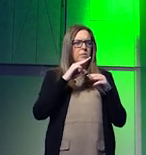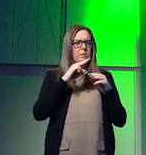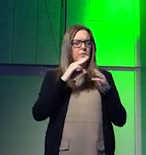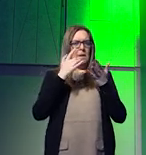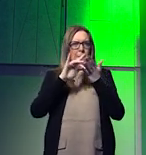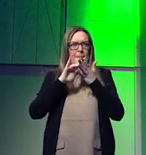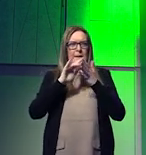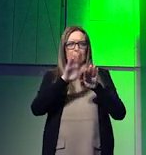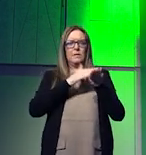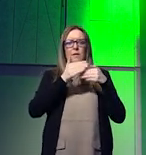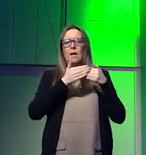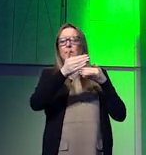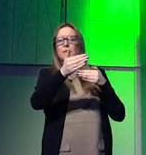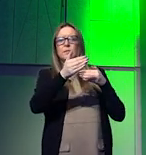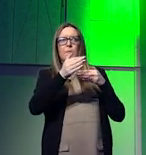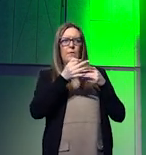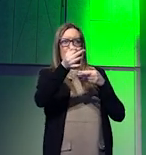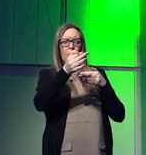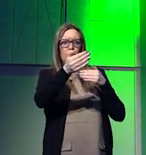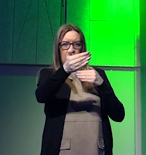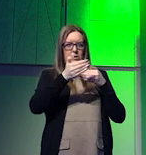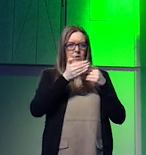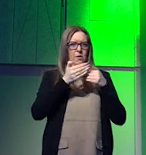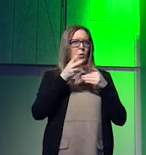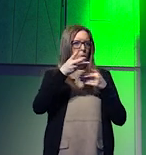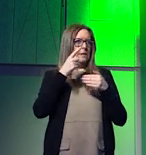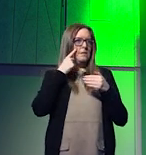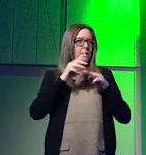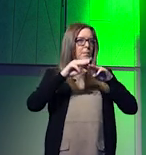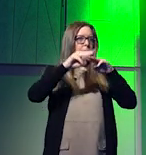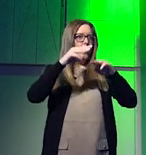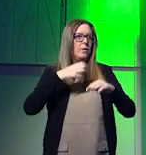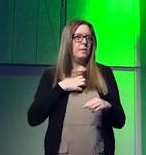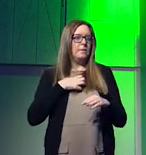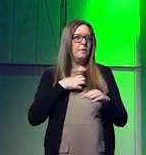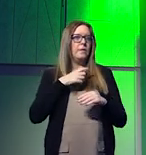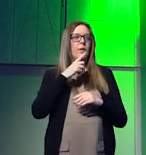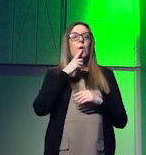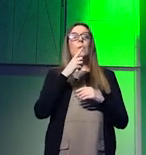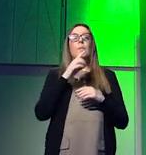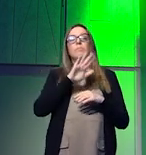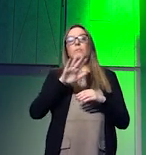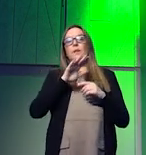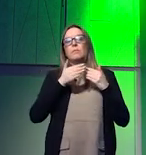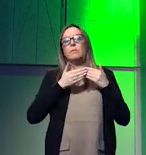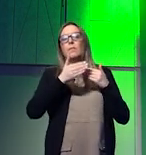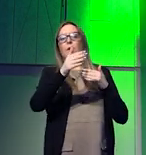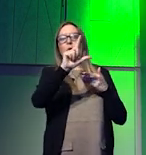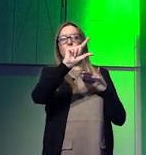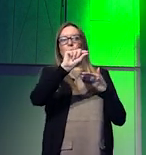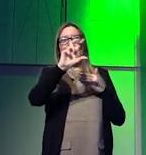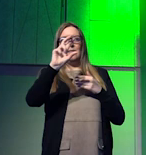term future what we know about scarcity is that already by 2030 we can expect to have on average